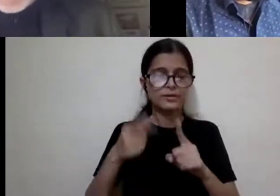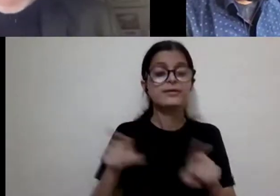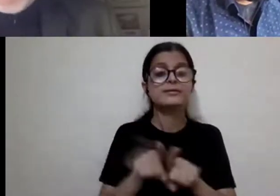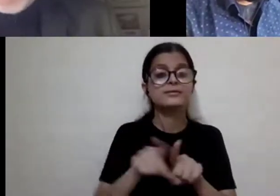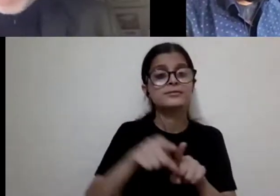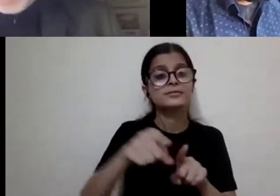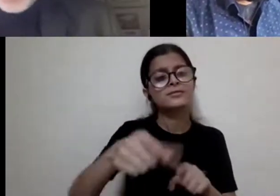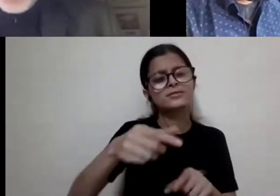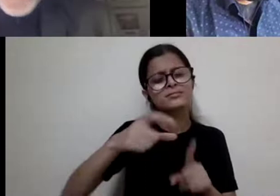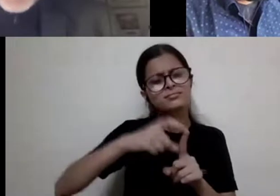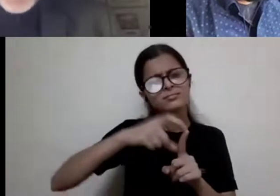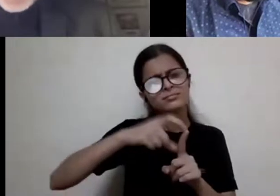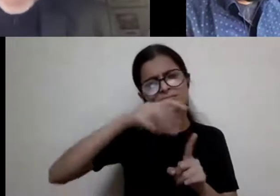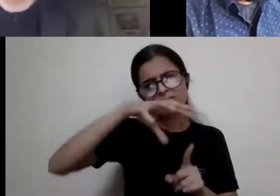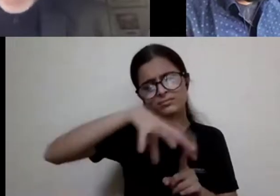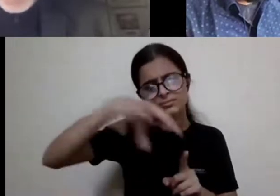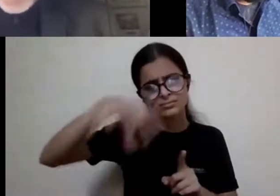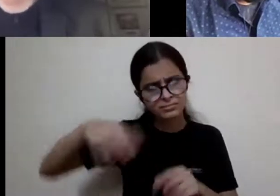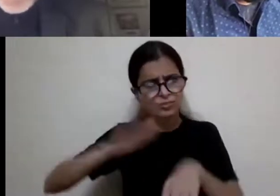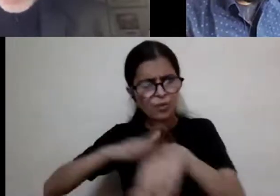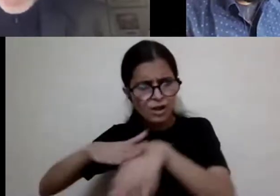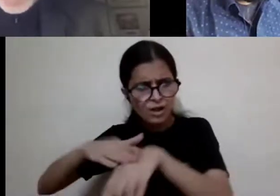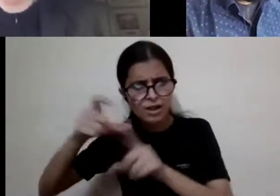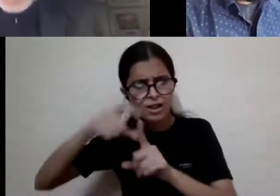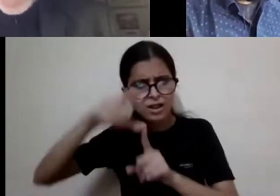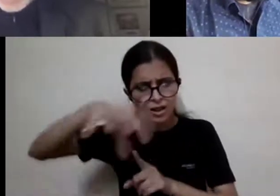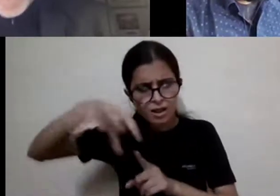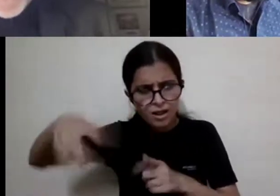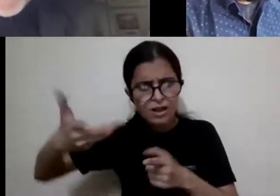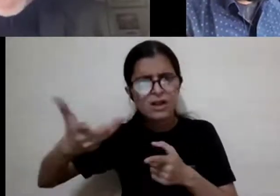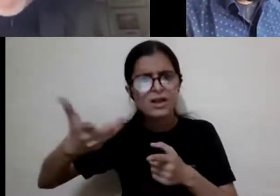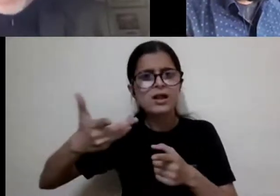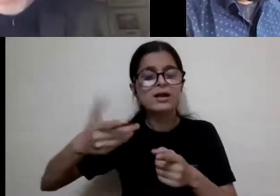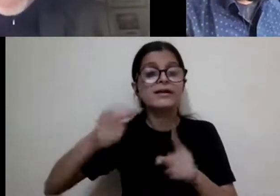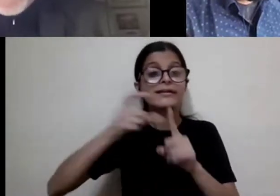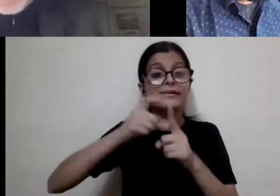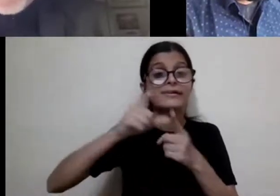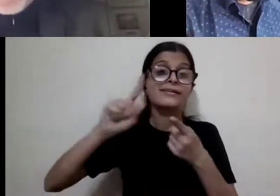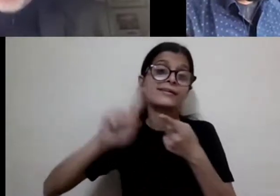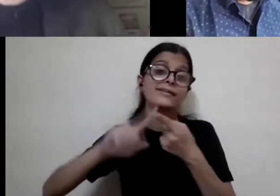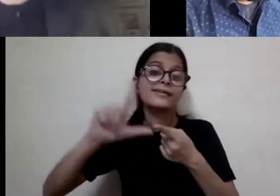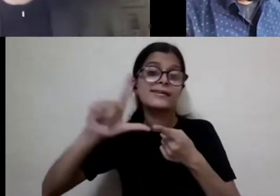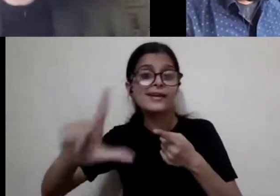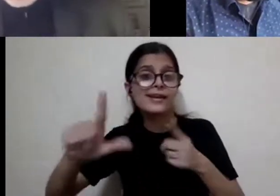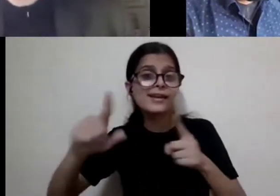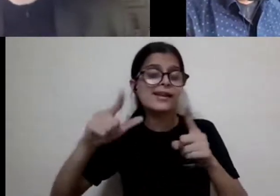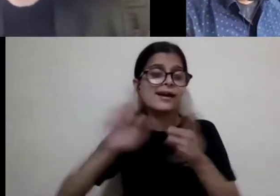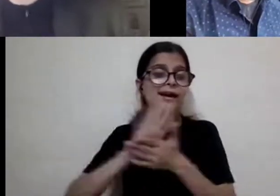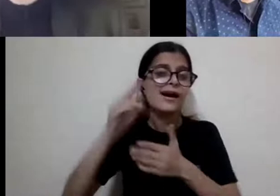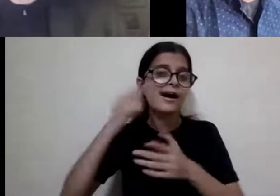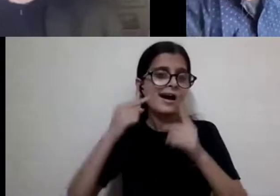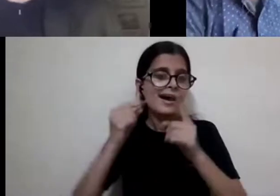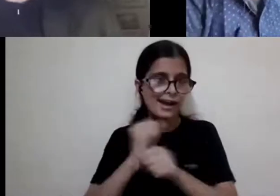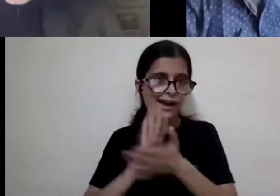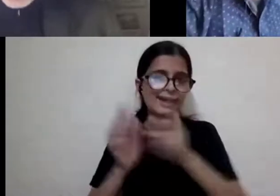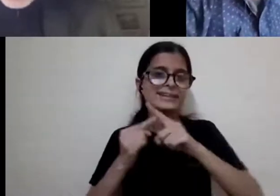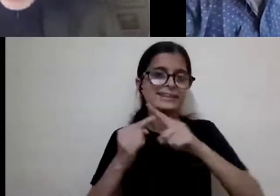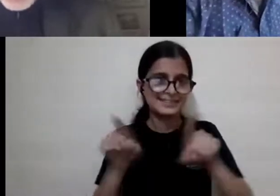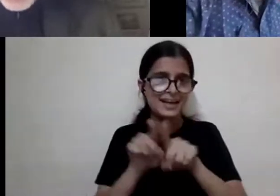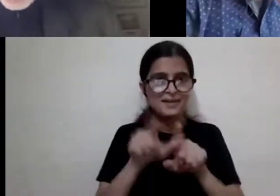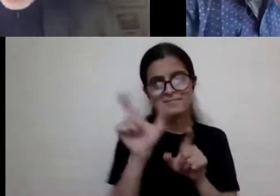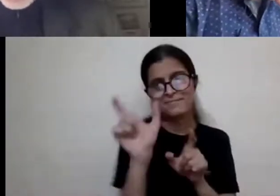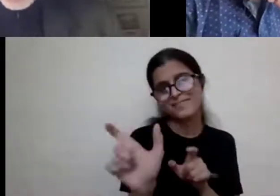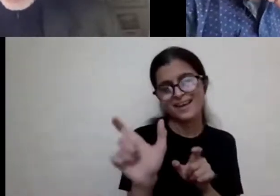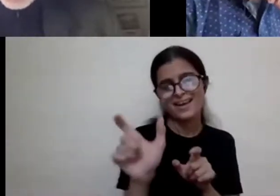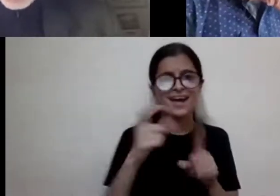called Delhi. They don't call it like Delhi, but they call it Delhi. But I think it's kind of interesting that